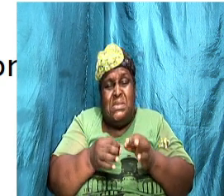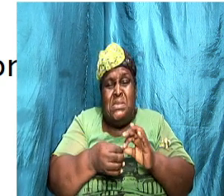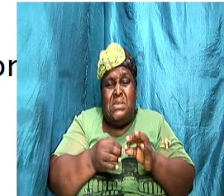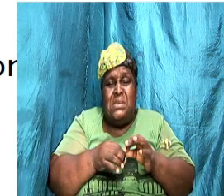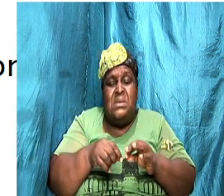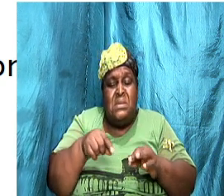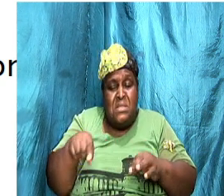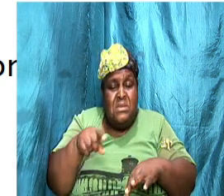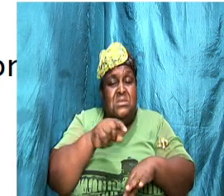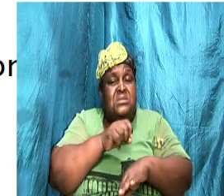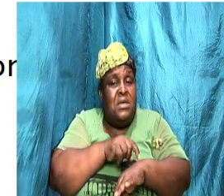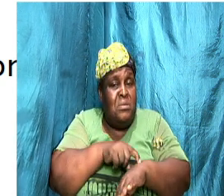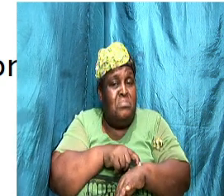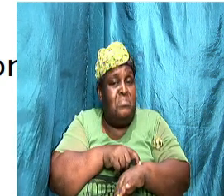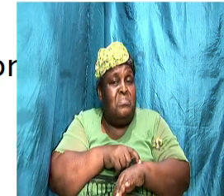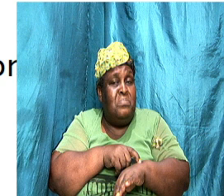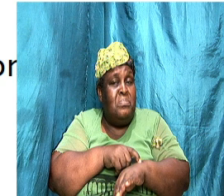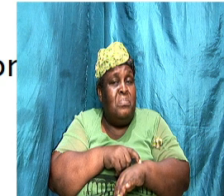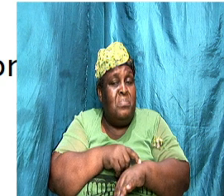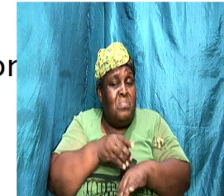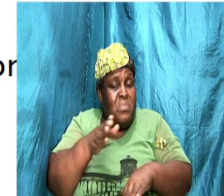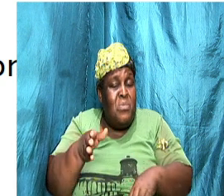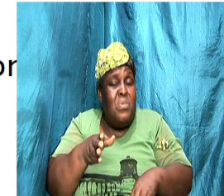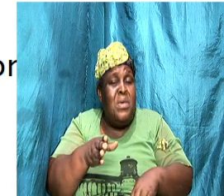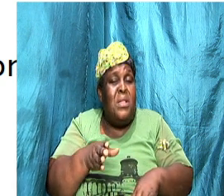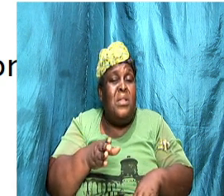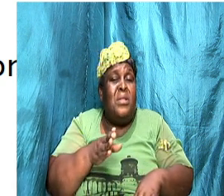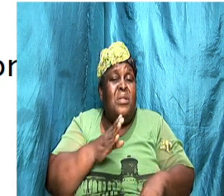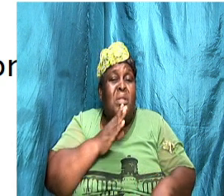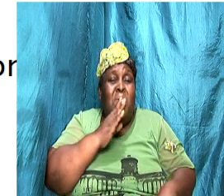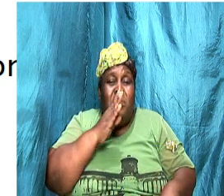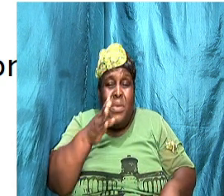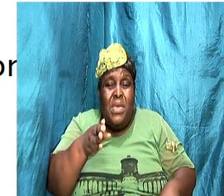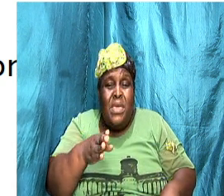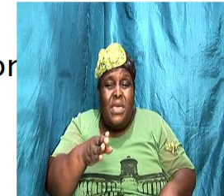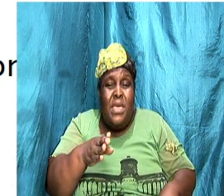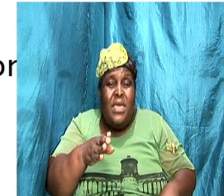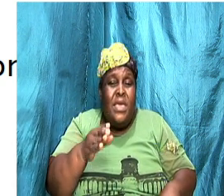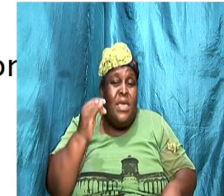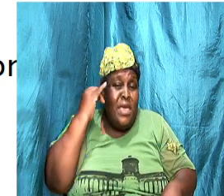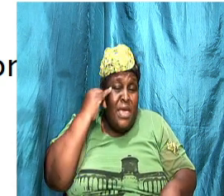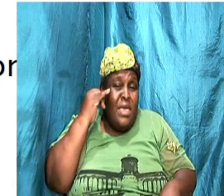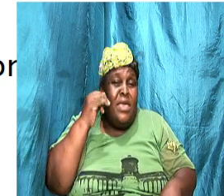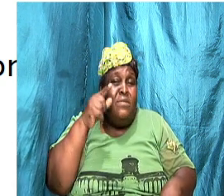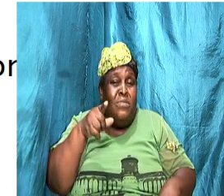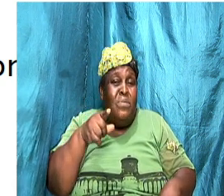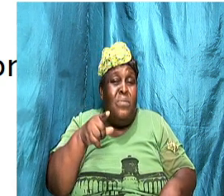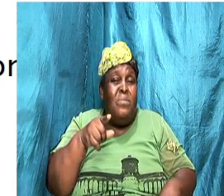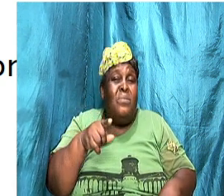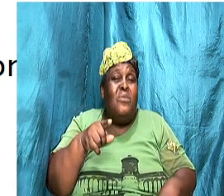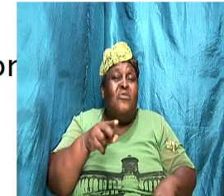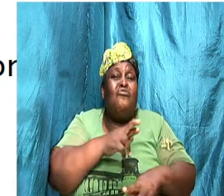this period will determine if you get to reach the mature stage